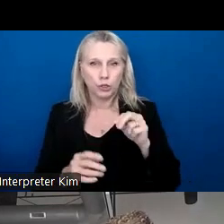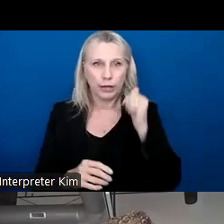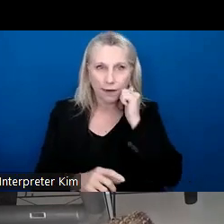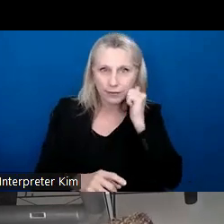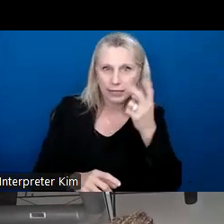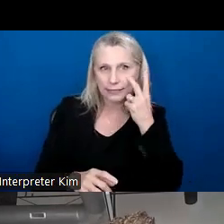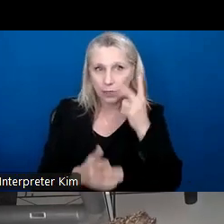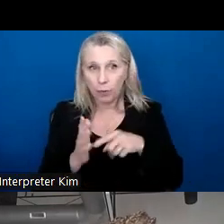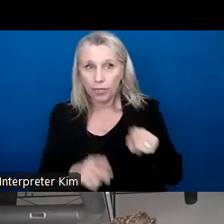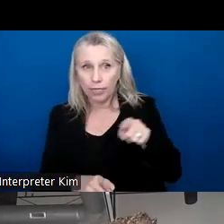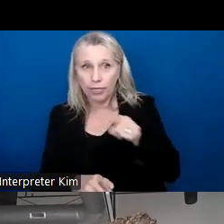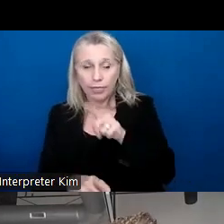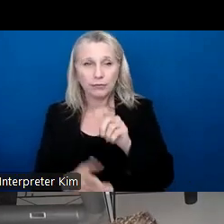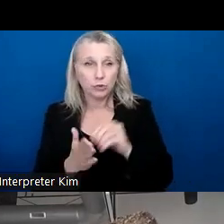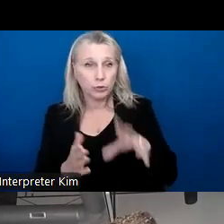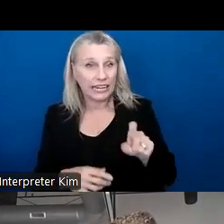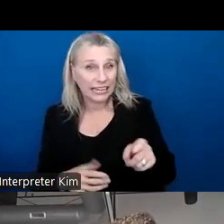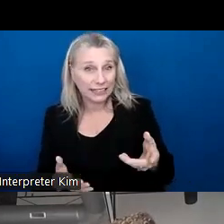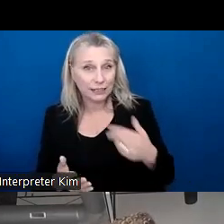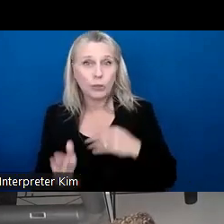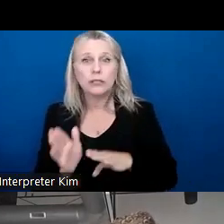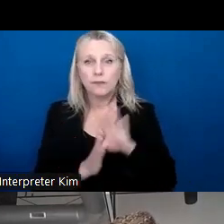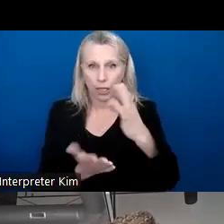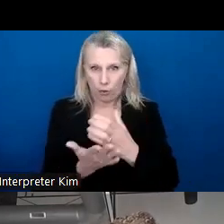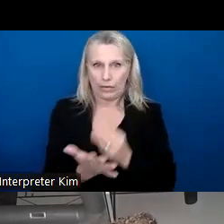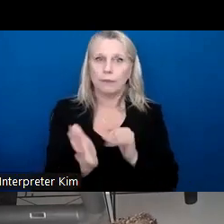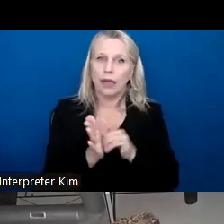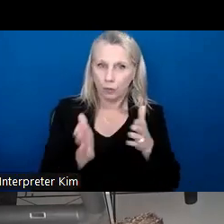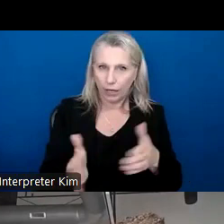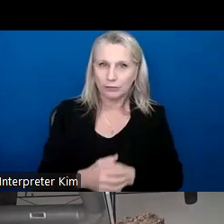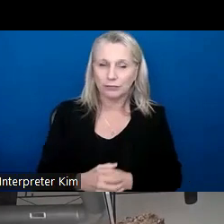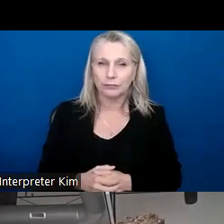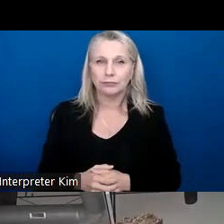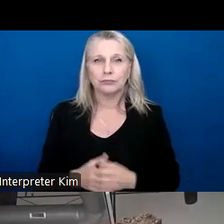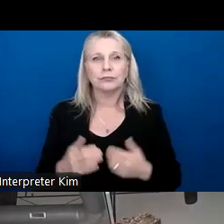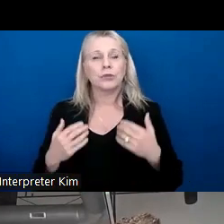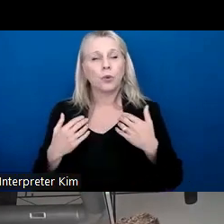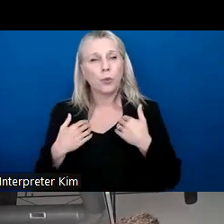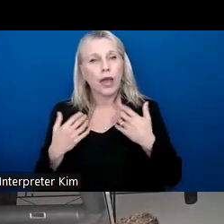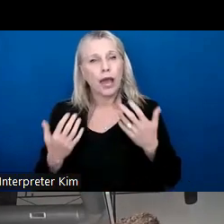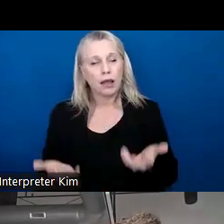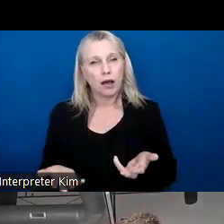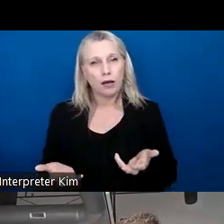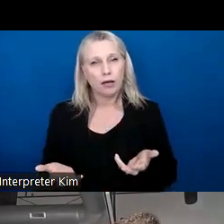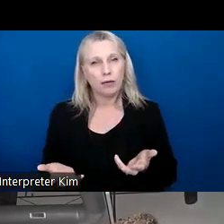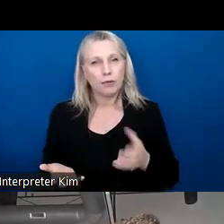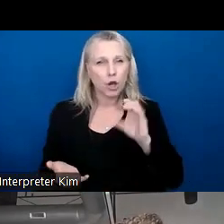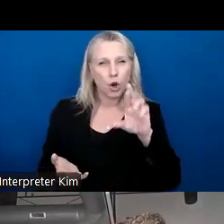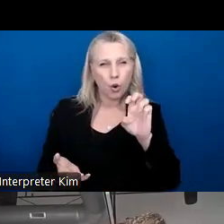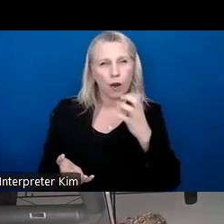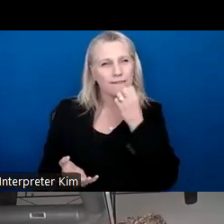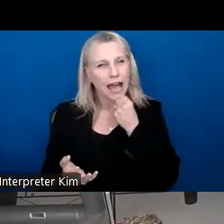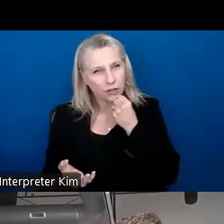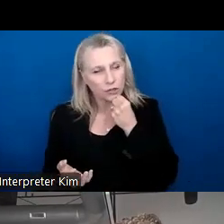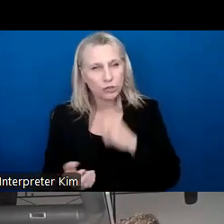what the students needed. And we started developing the curriculum in that form. We had our, um, our core values, which was